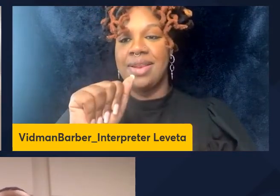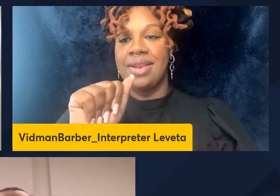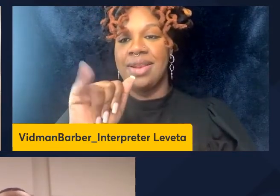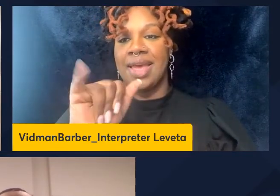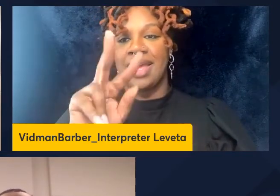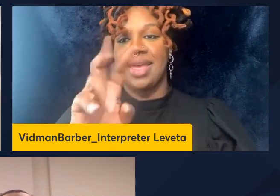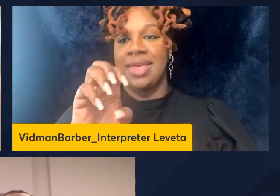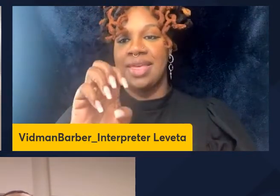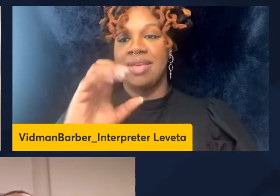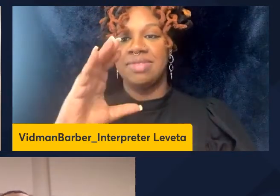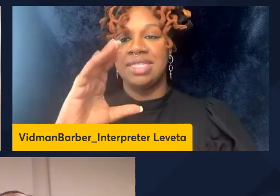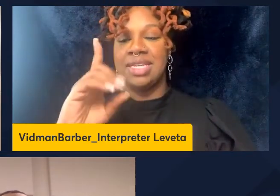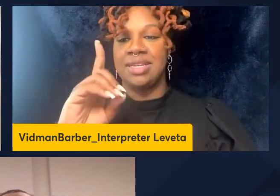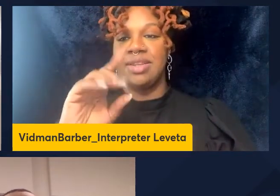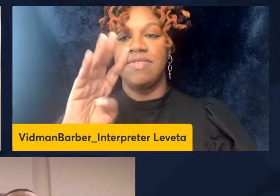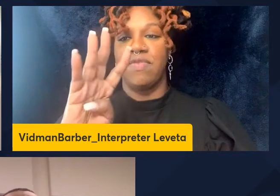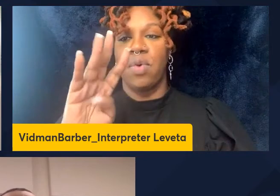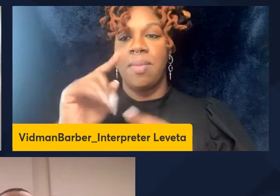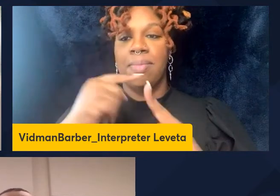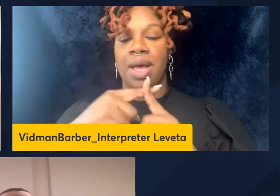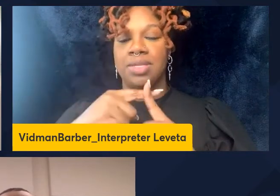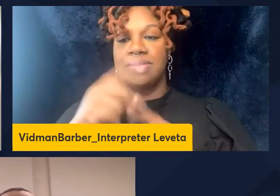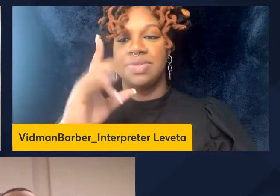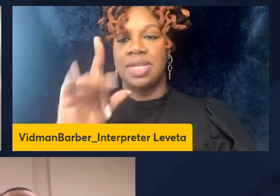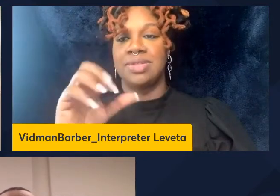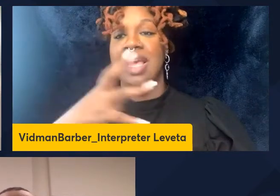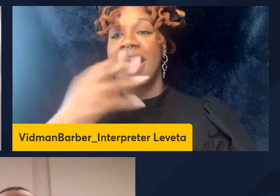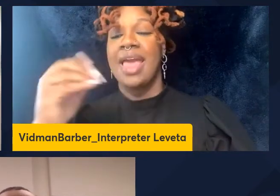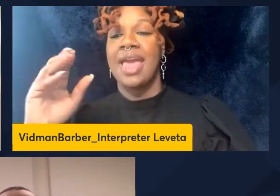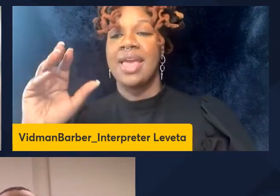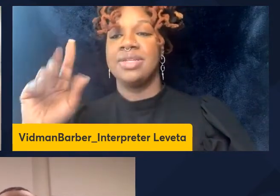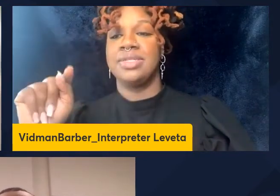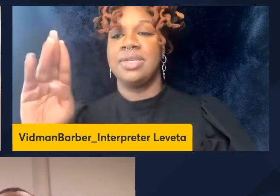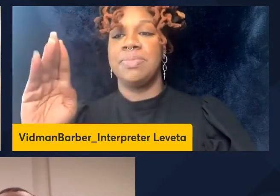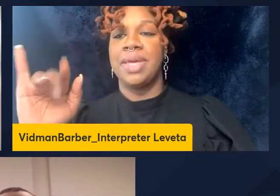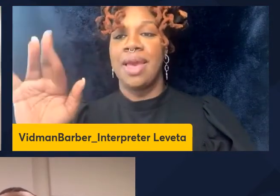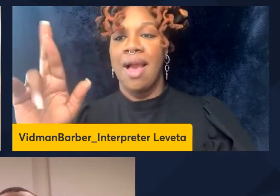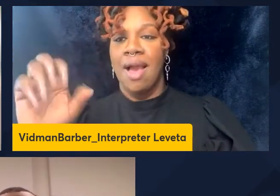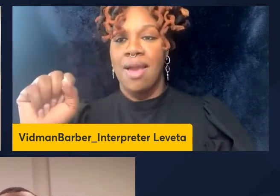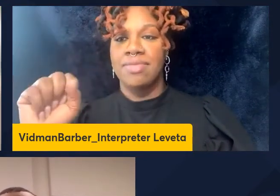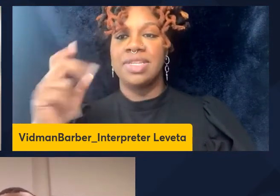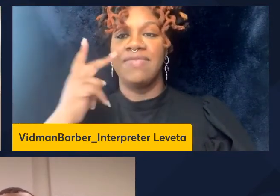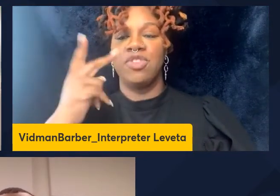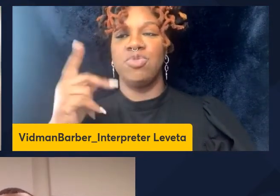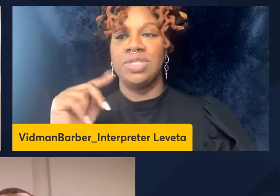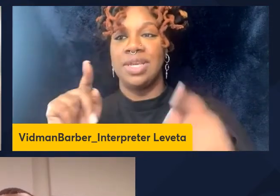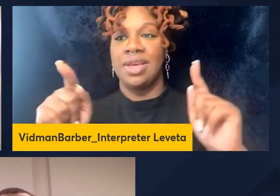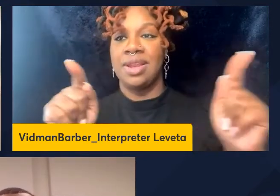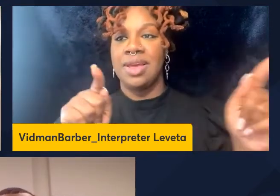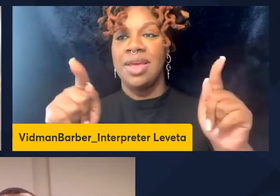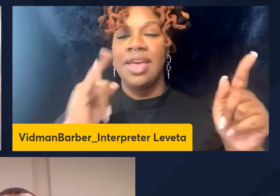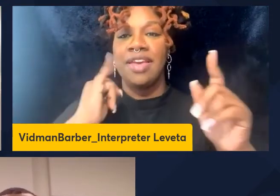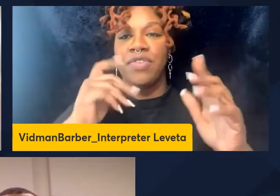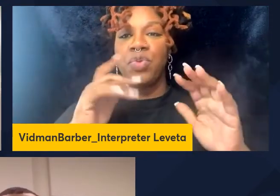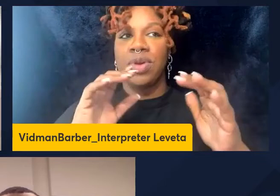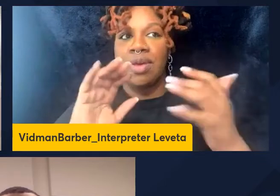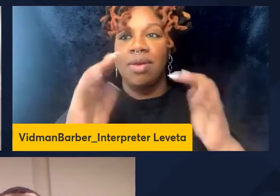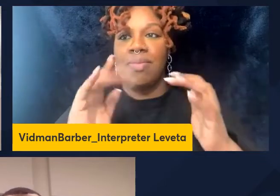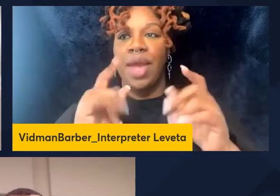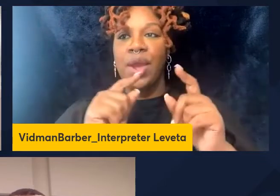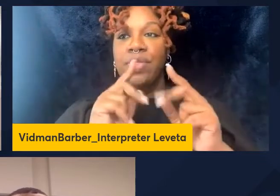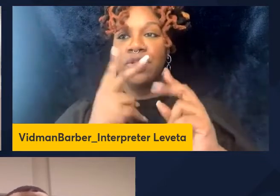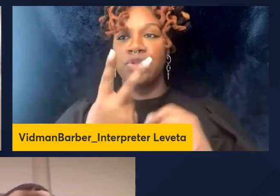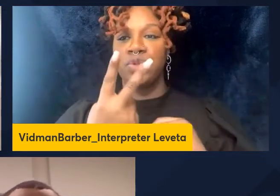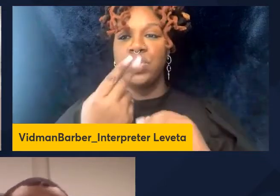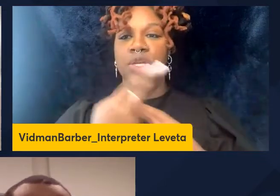of naive CD4 positive cells and TB iris and see if that can be used as a marker I think it might